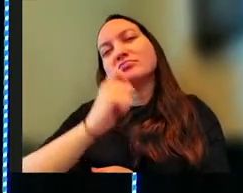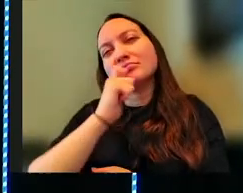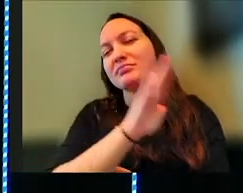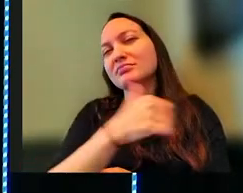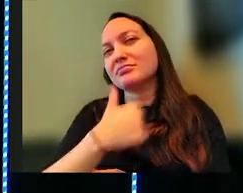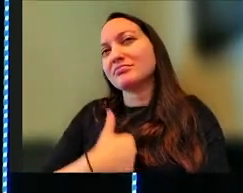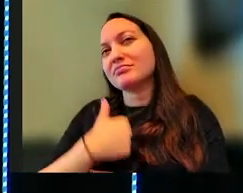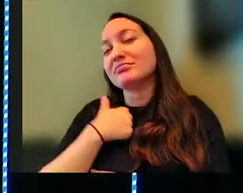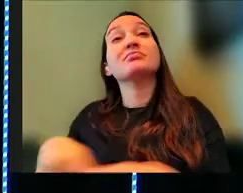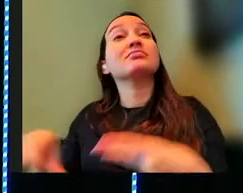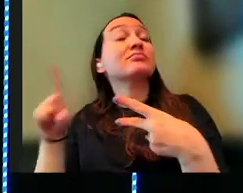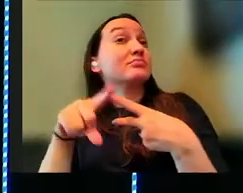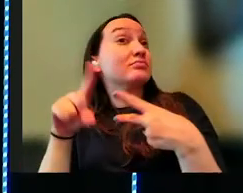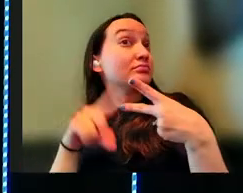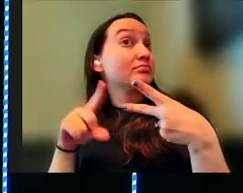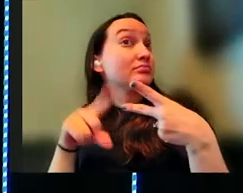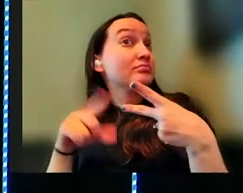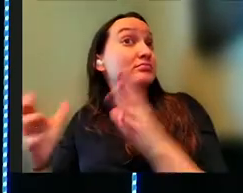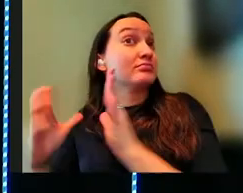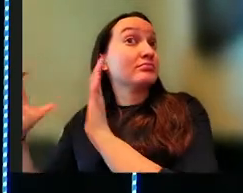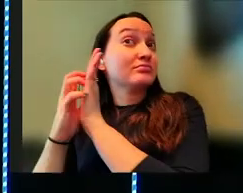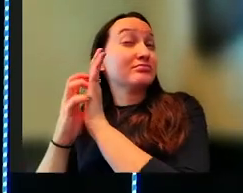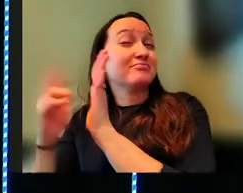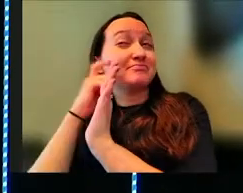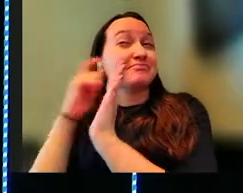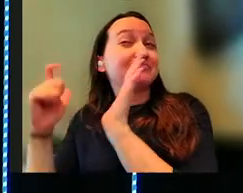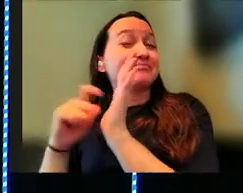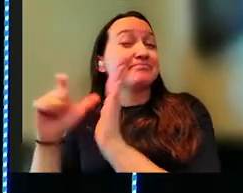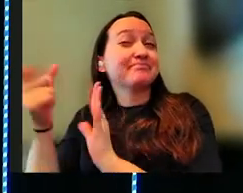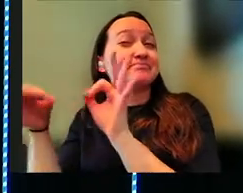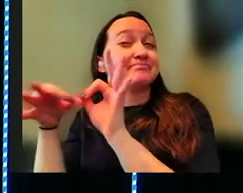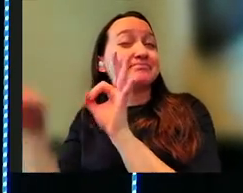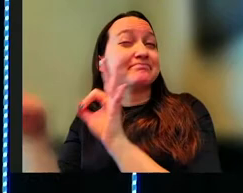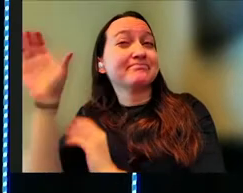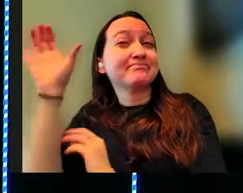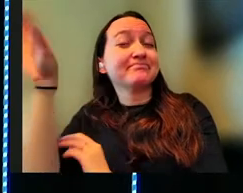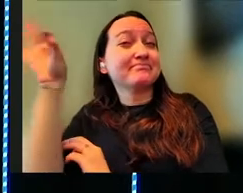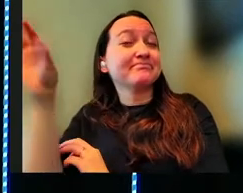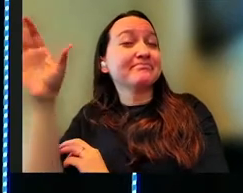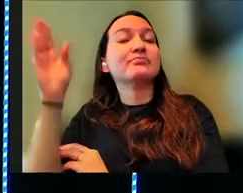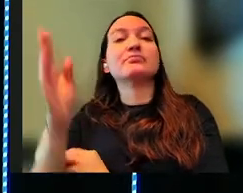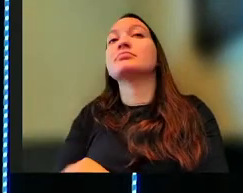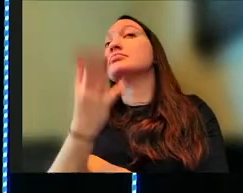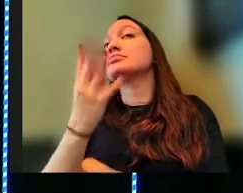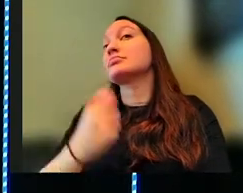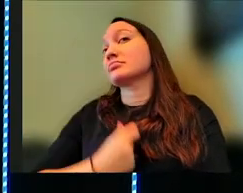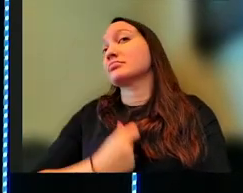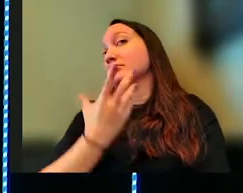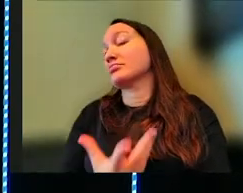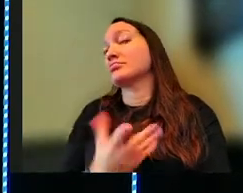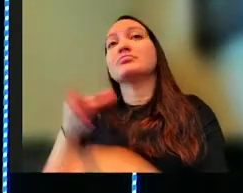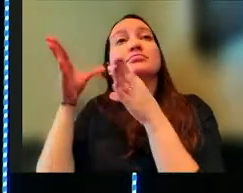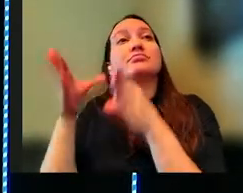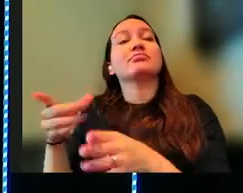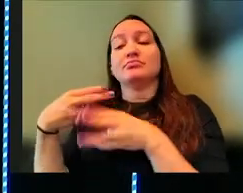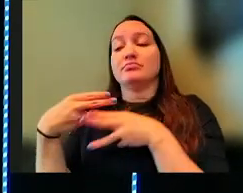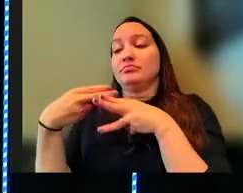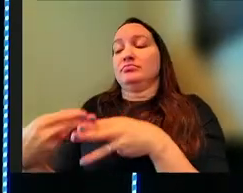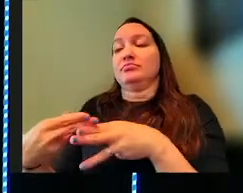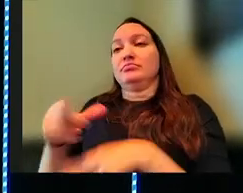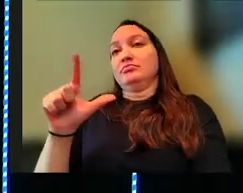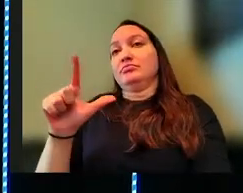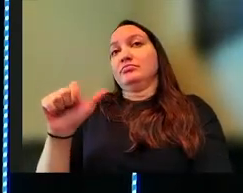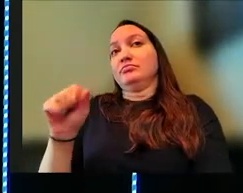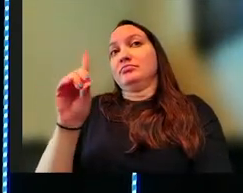The second big chunk of these that you find within the 10 speeches are four poems from someone who is referred to as Lady